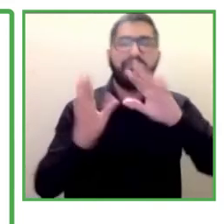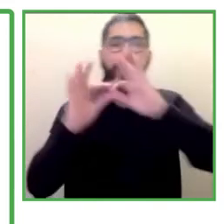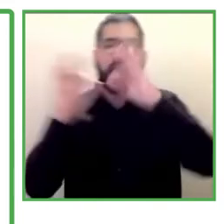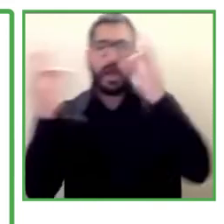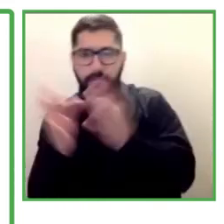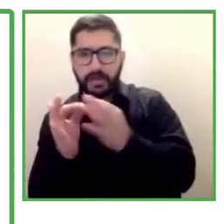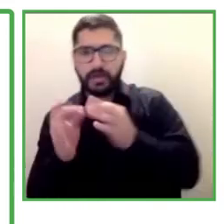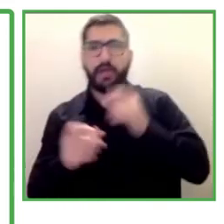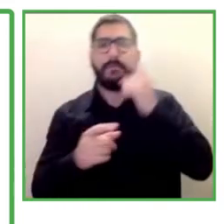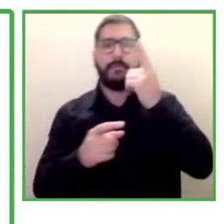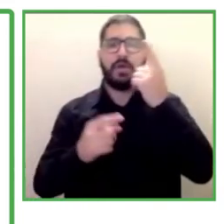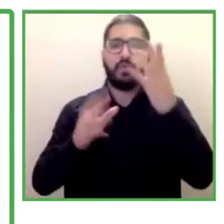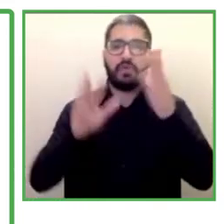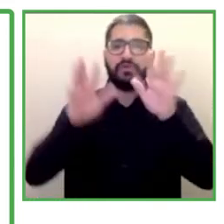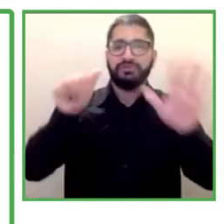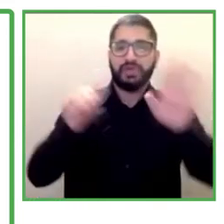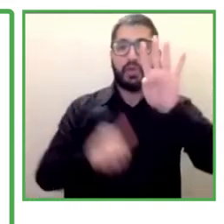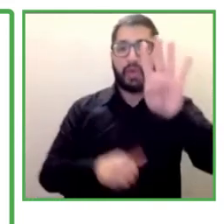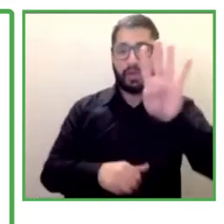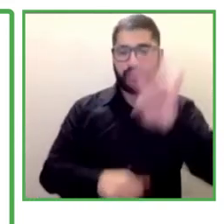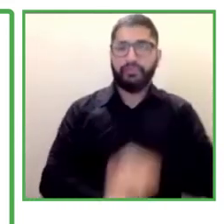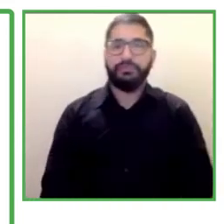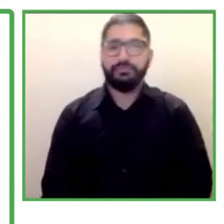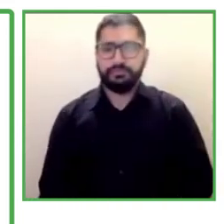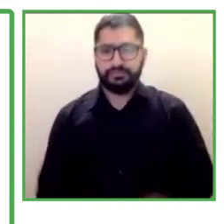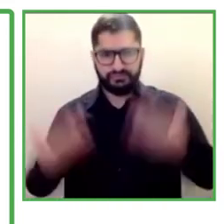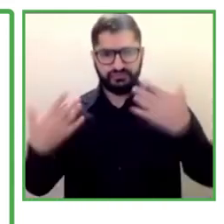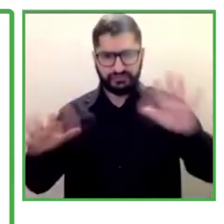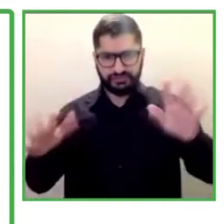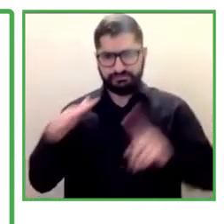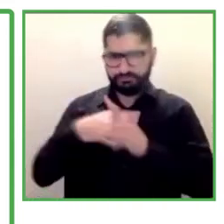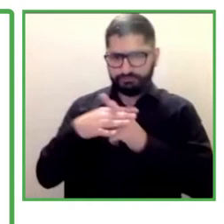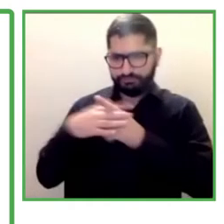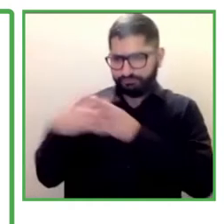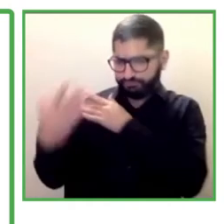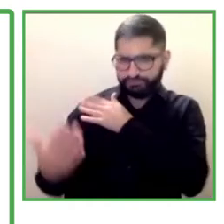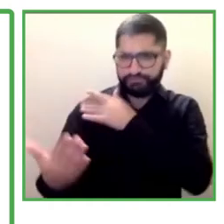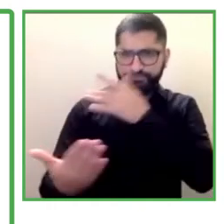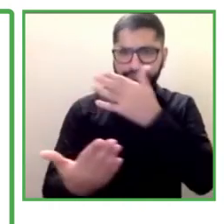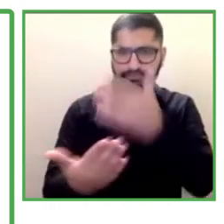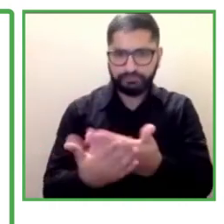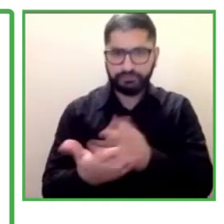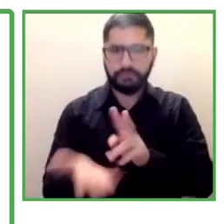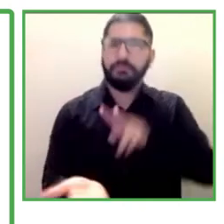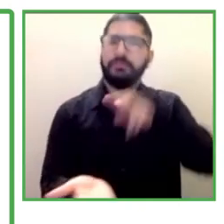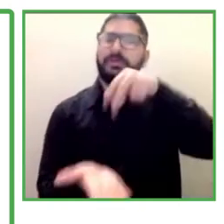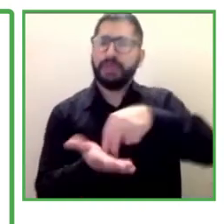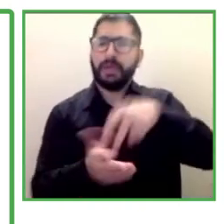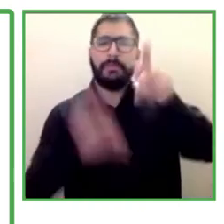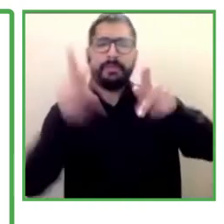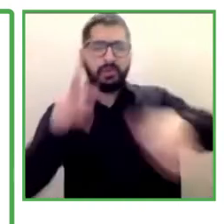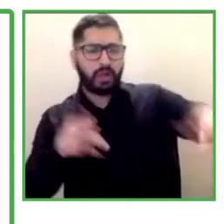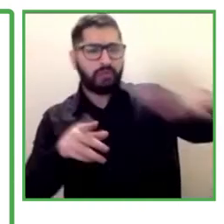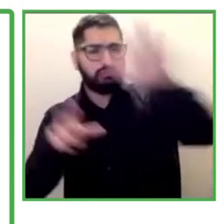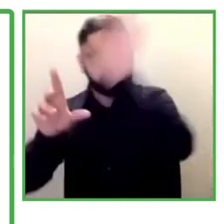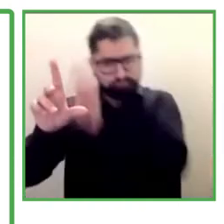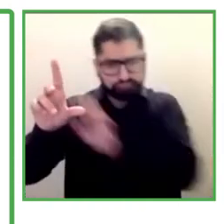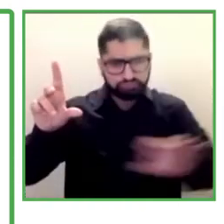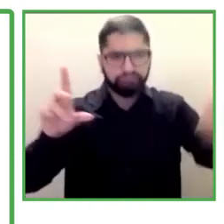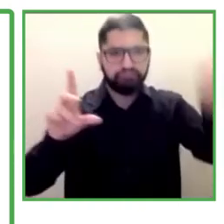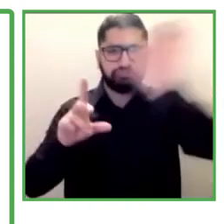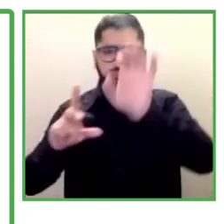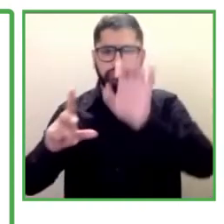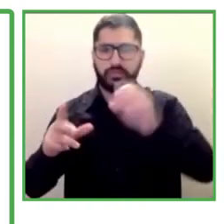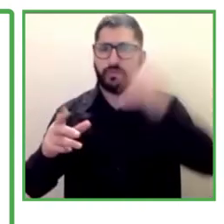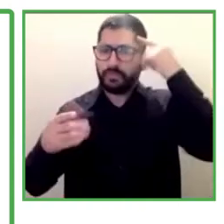from 1964. We have presence in all regions and provinces in